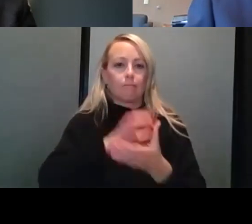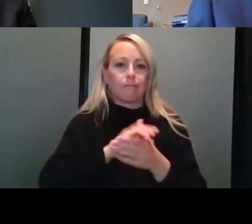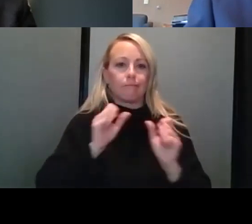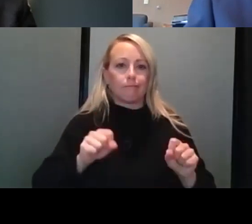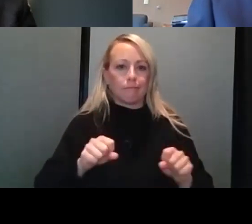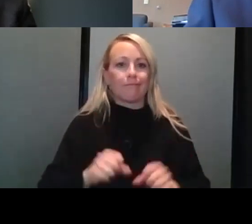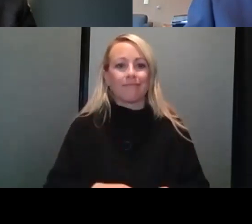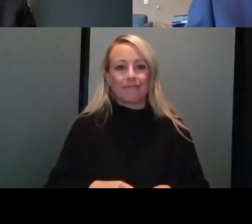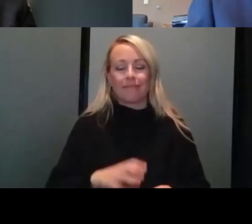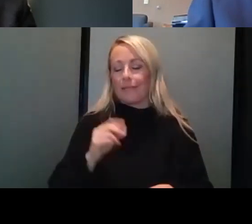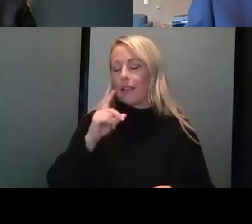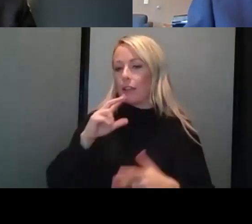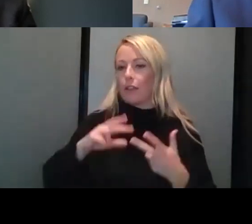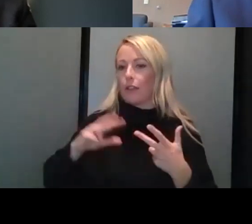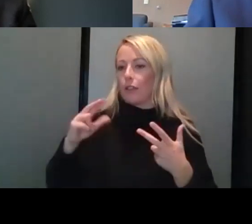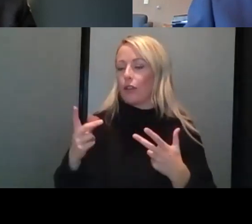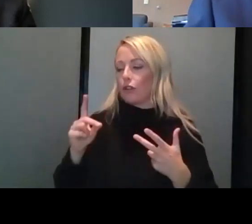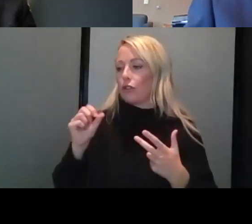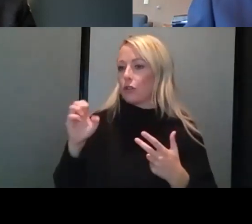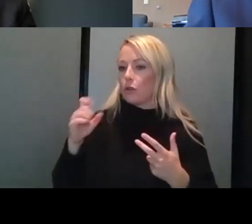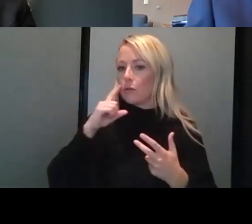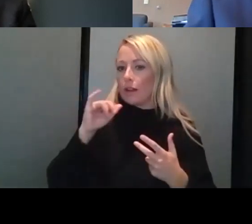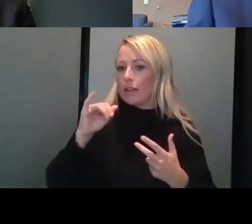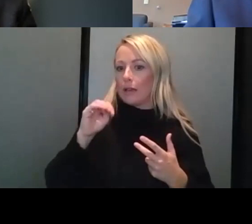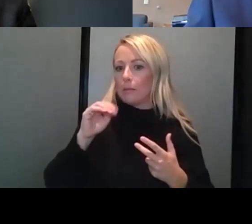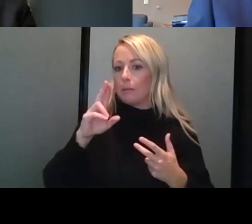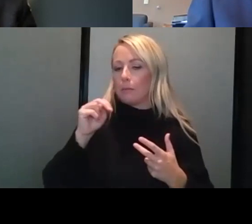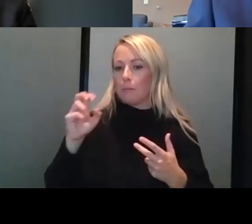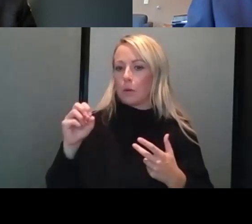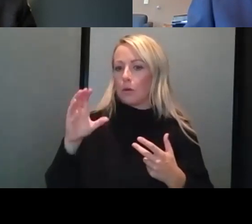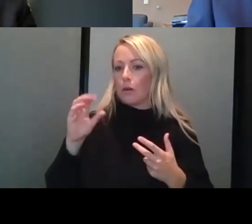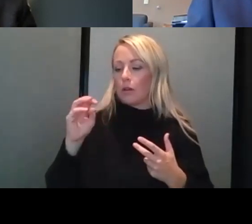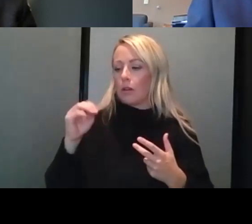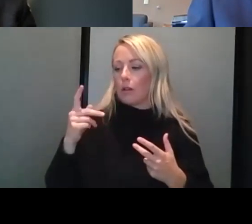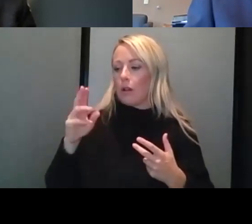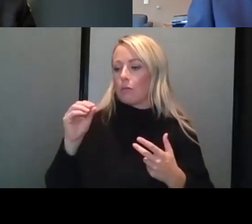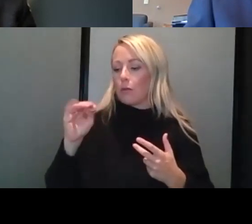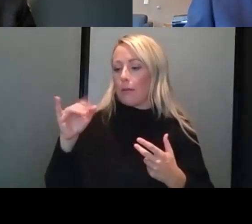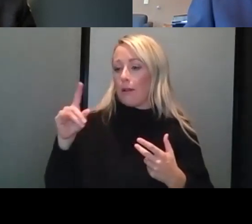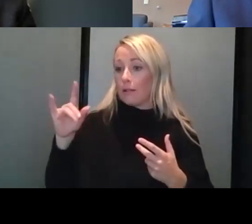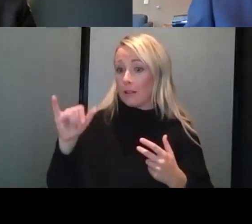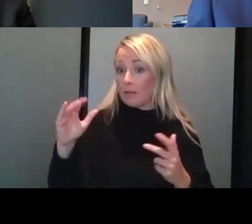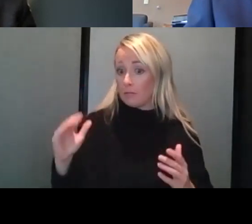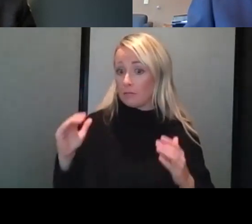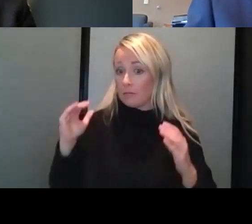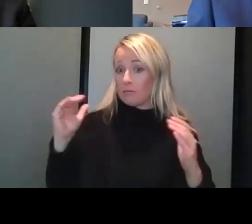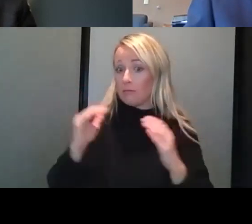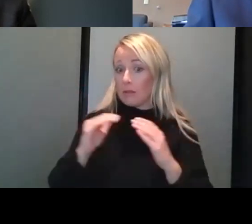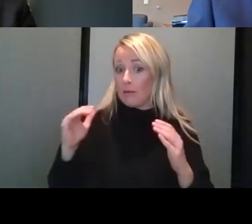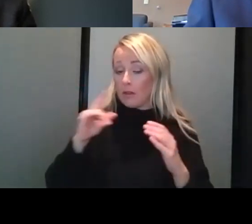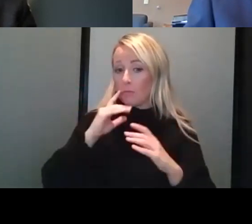And then for that third dose for the immunocompromised, do we assume that that brings them up to the same level of protection